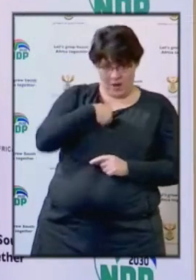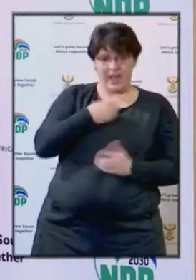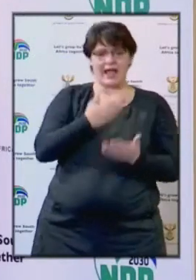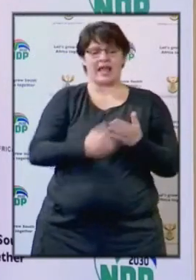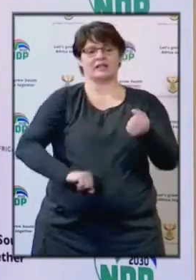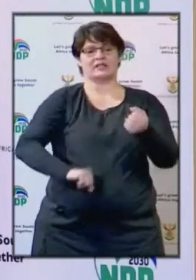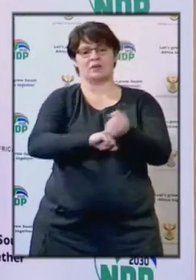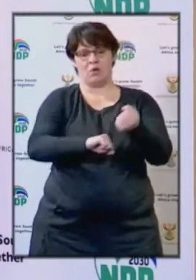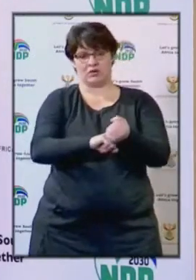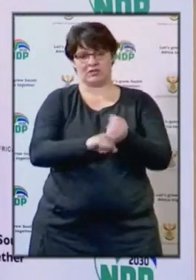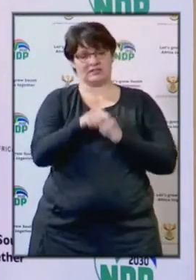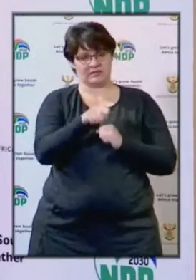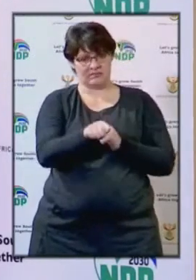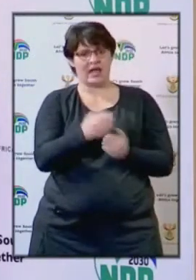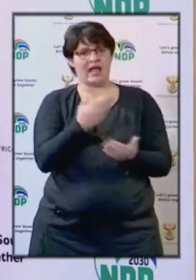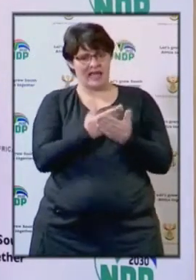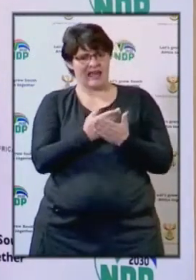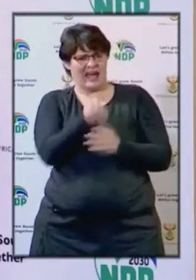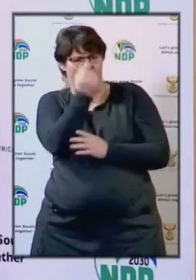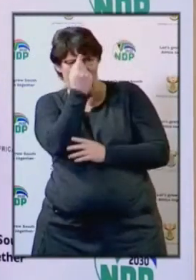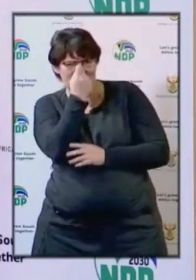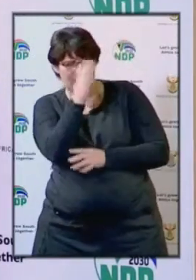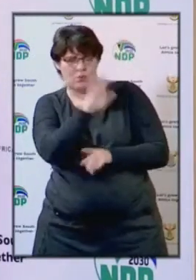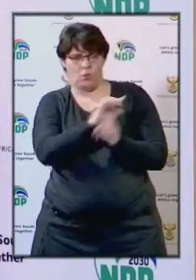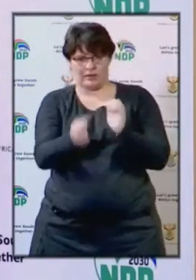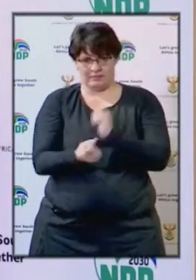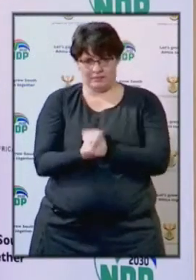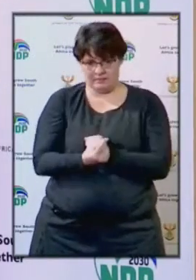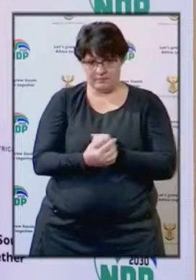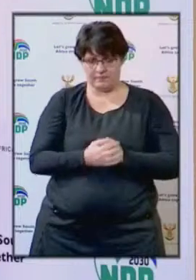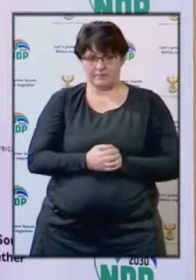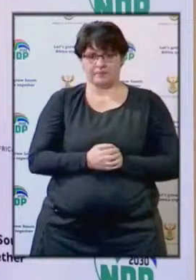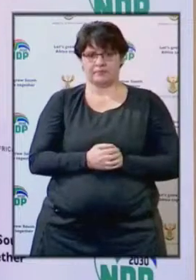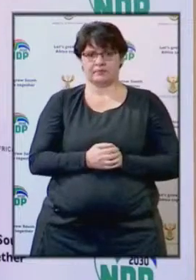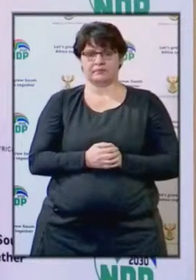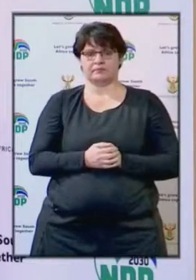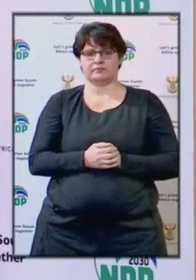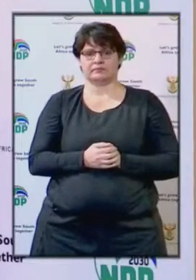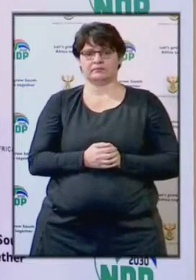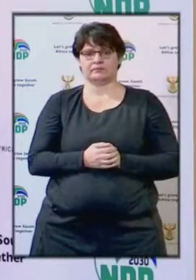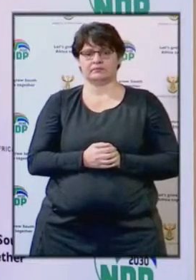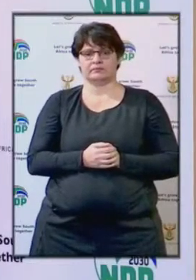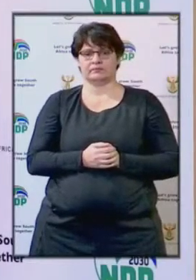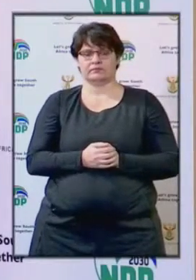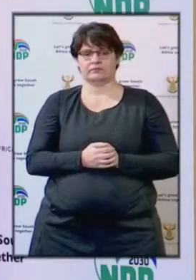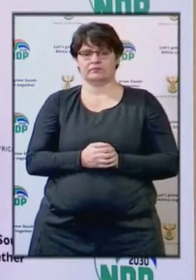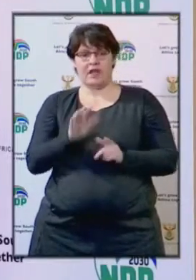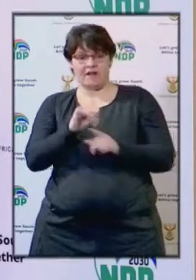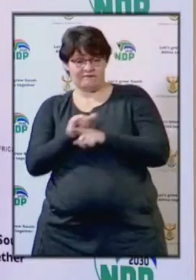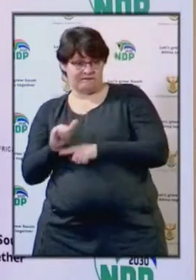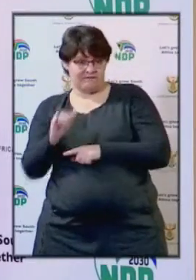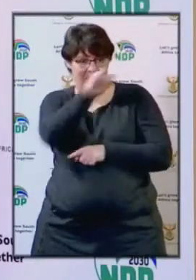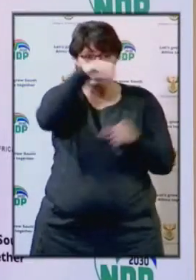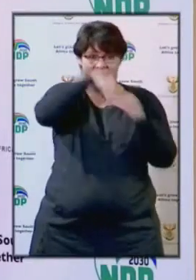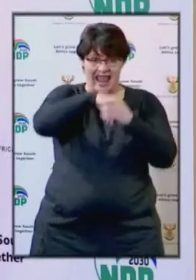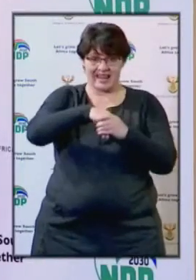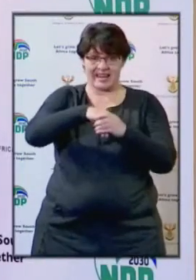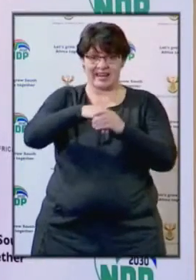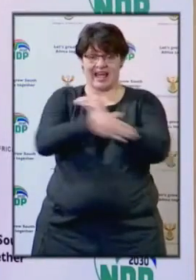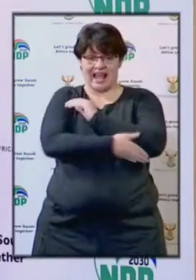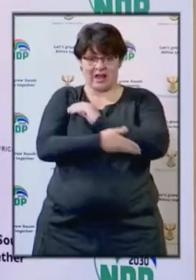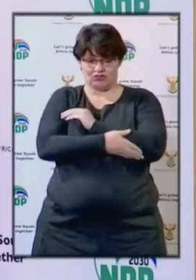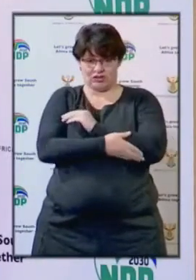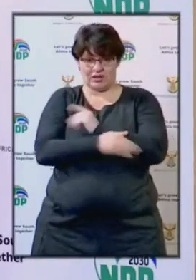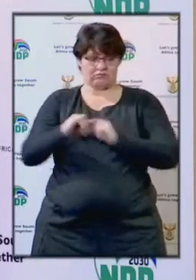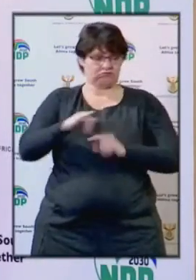support for this can be in detail understand what is happening. We welcome the opening of domestic commercial flights, which have been